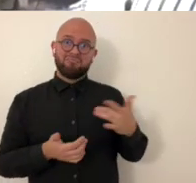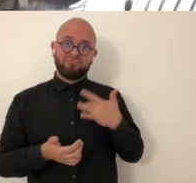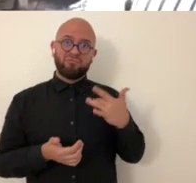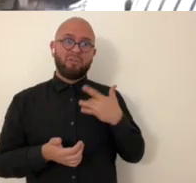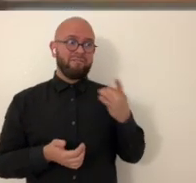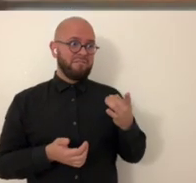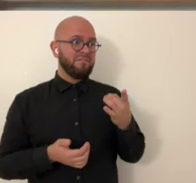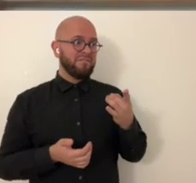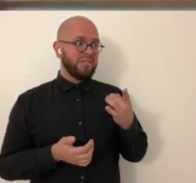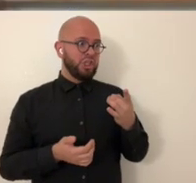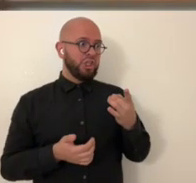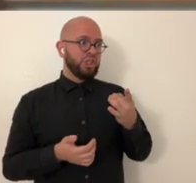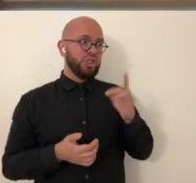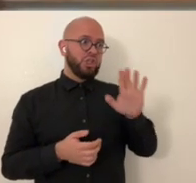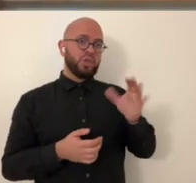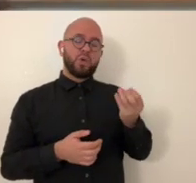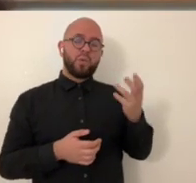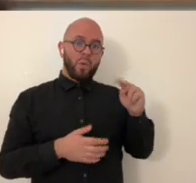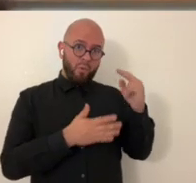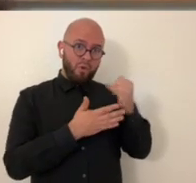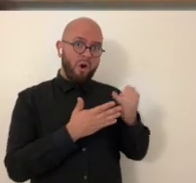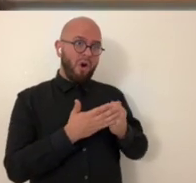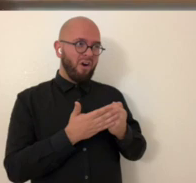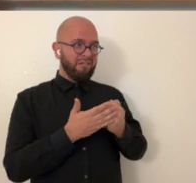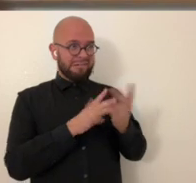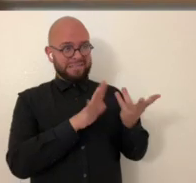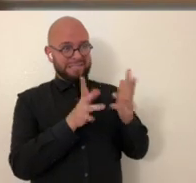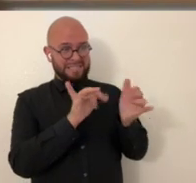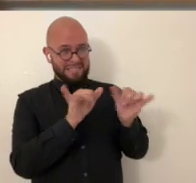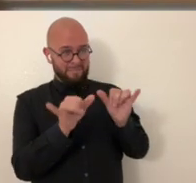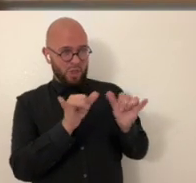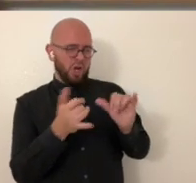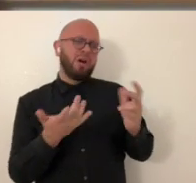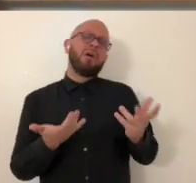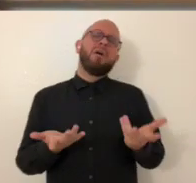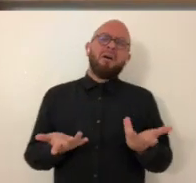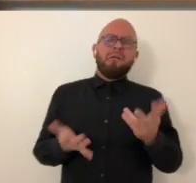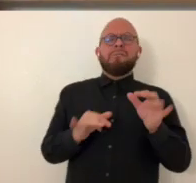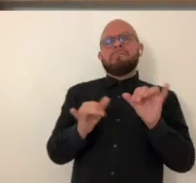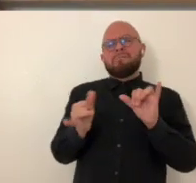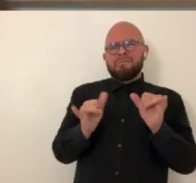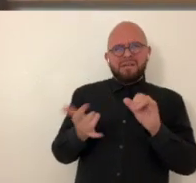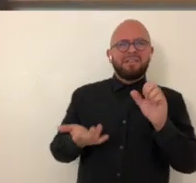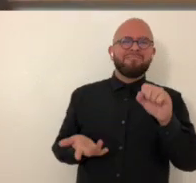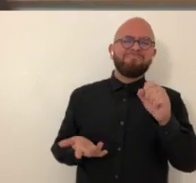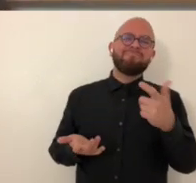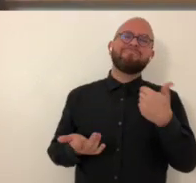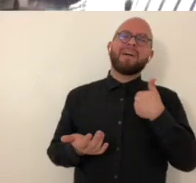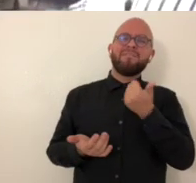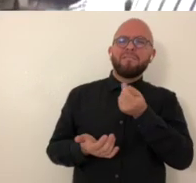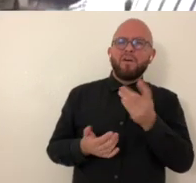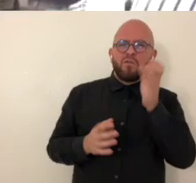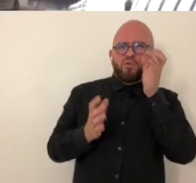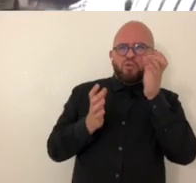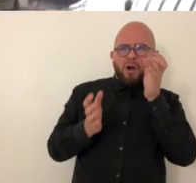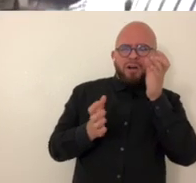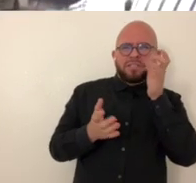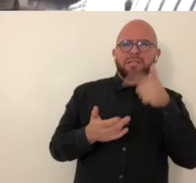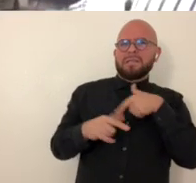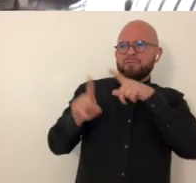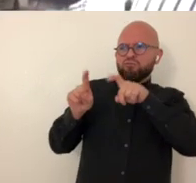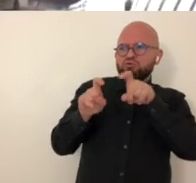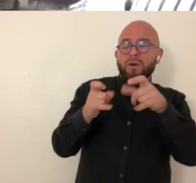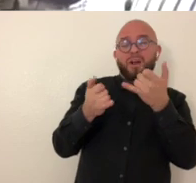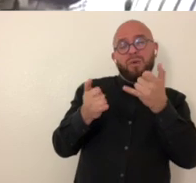nice do you feel like you're doing a little bit of something like that with your own artwork i think so i think